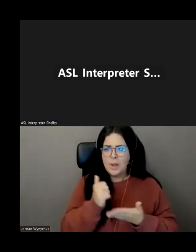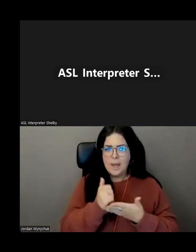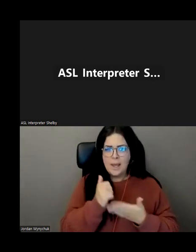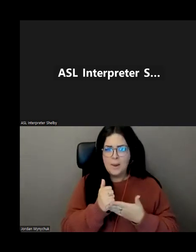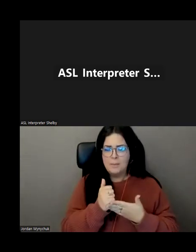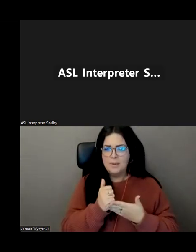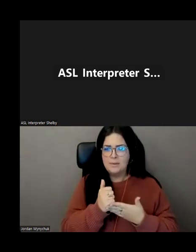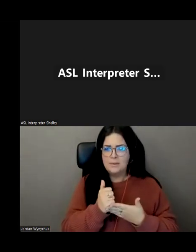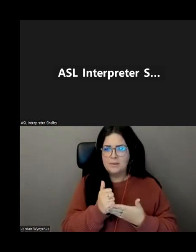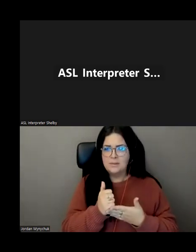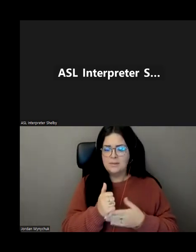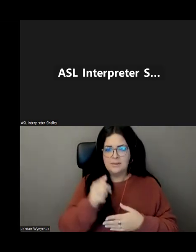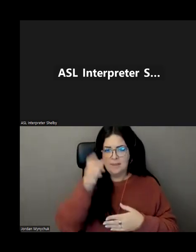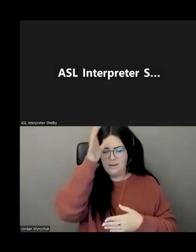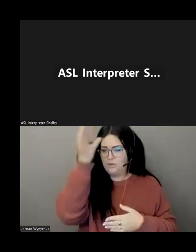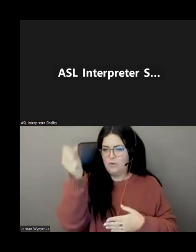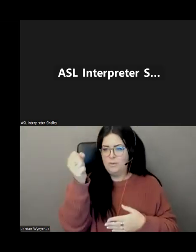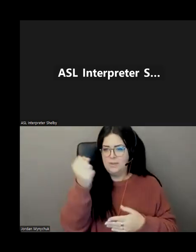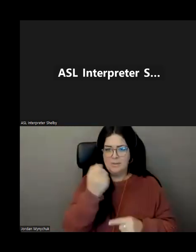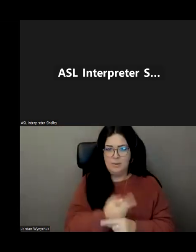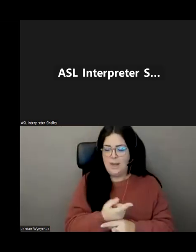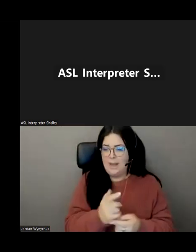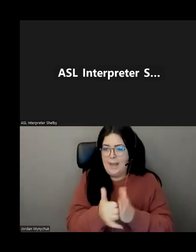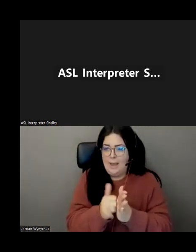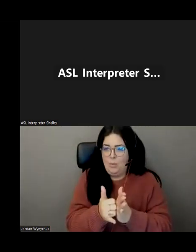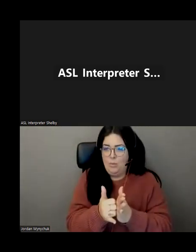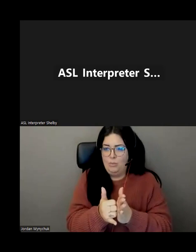common sense but it's really as simple as that yeah how would you get help